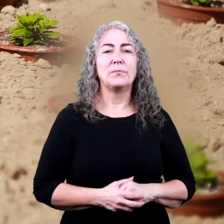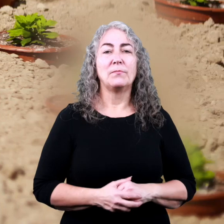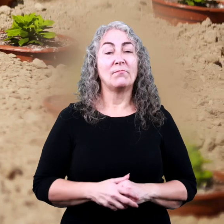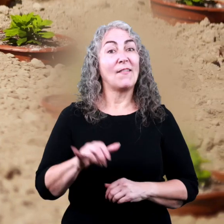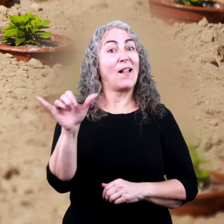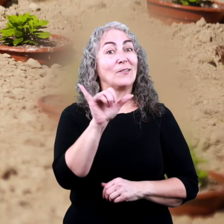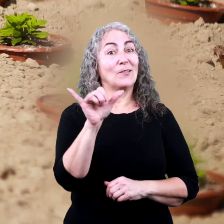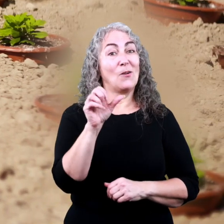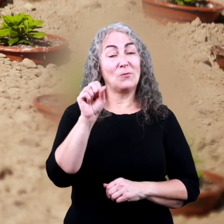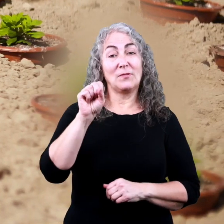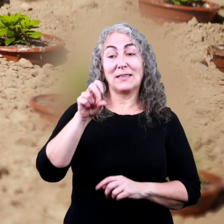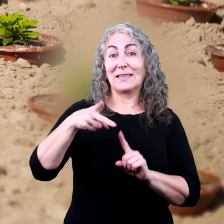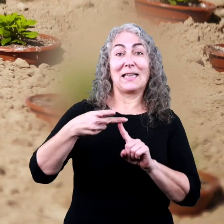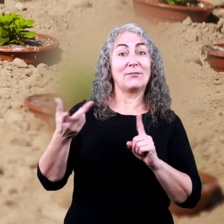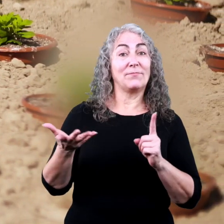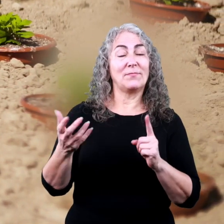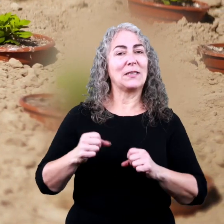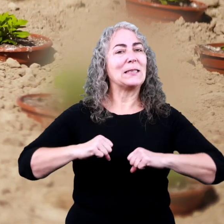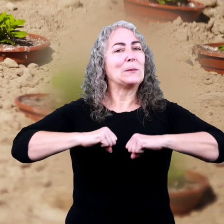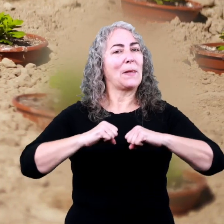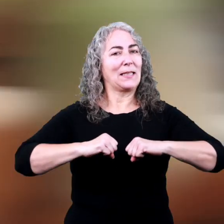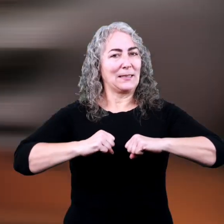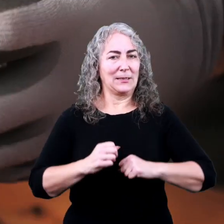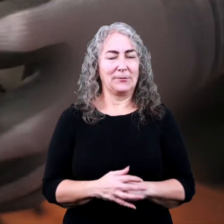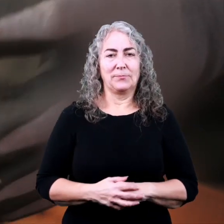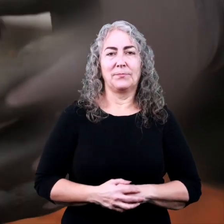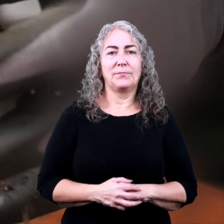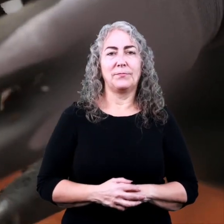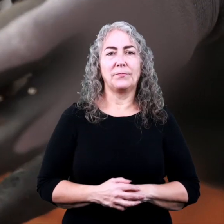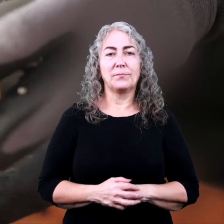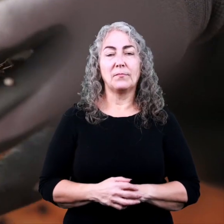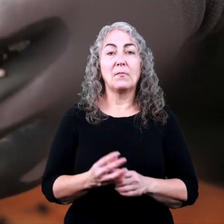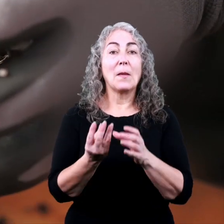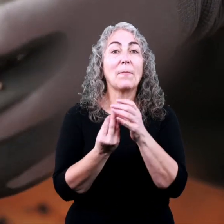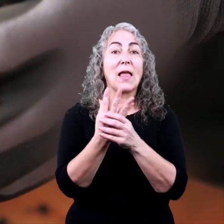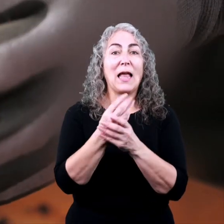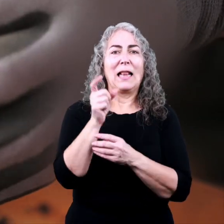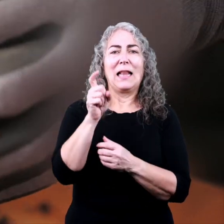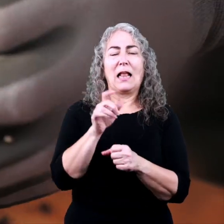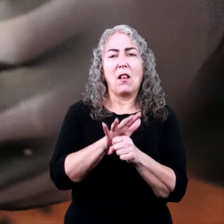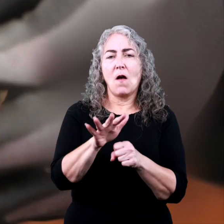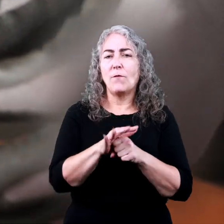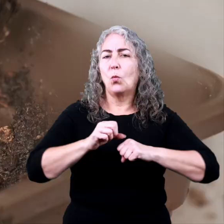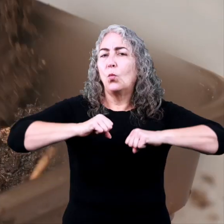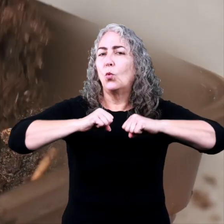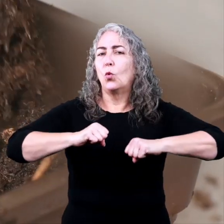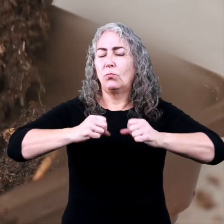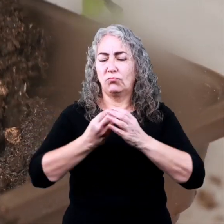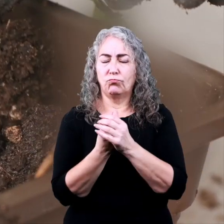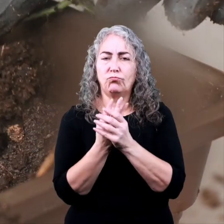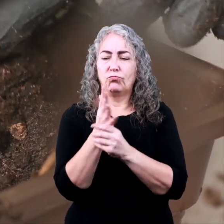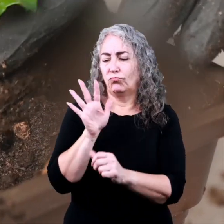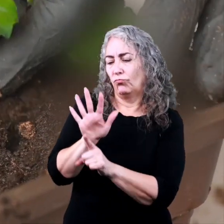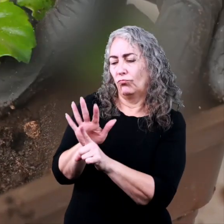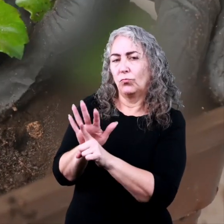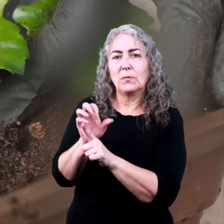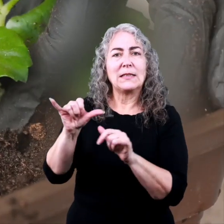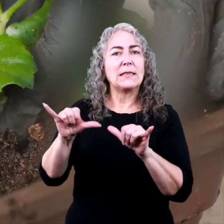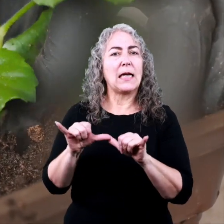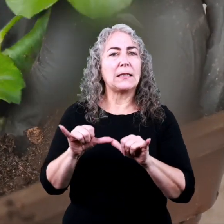Second is space. Plants need enough room to grow into their full size.